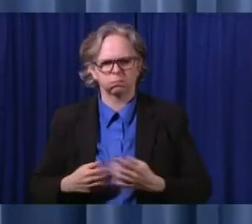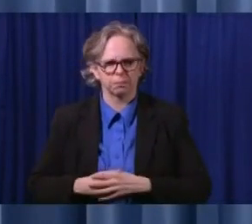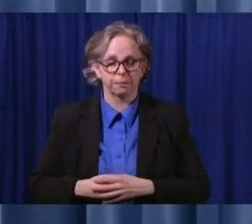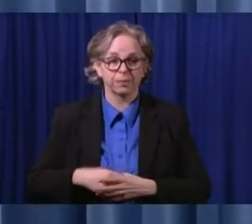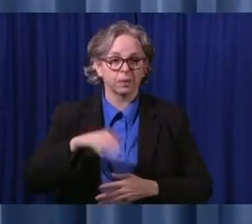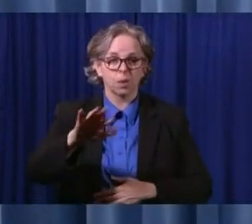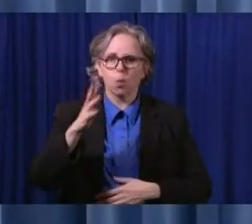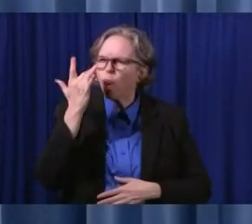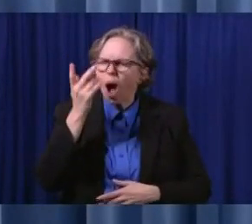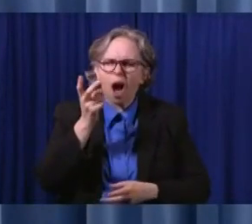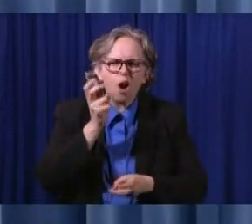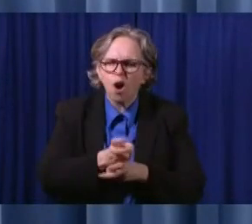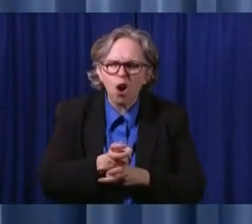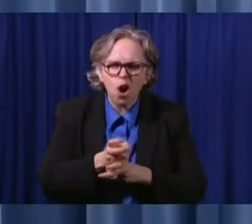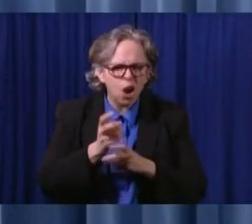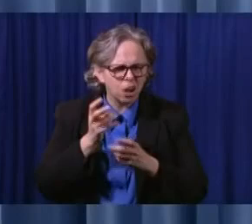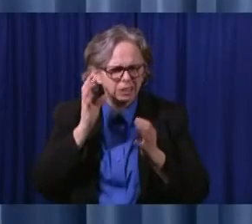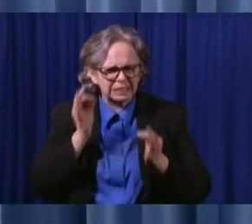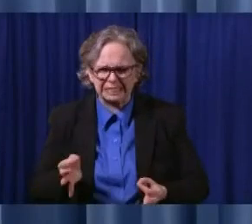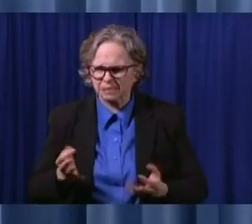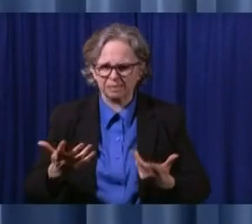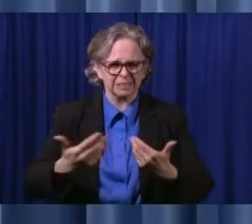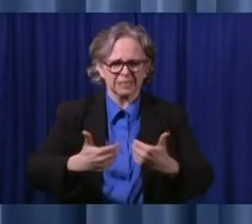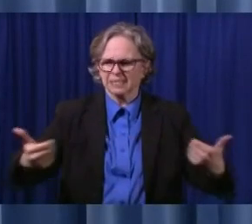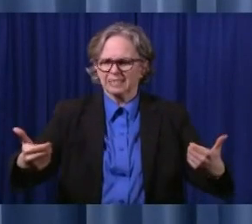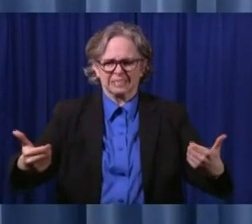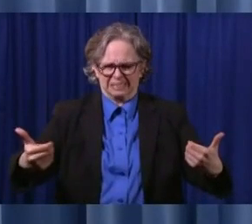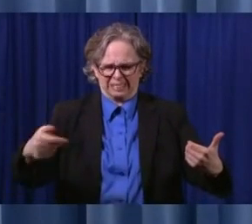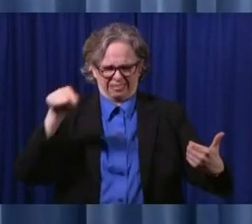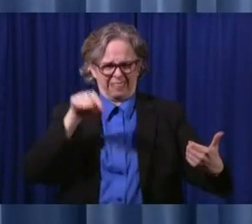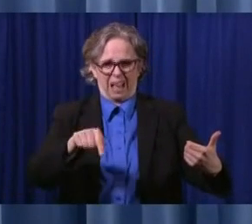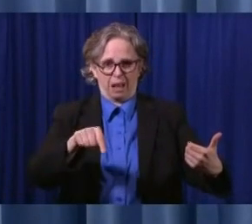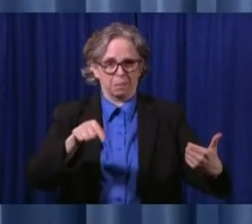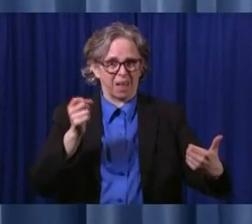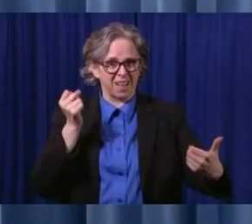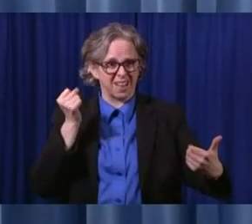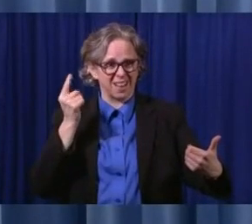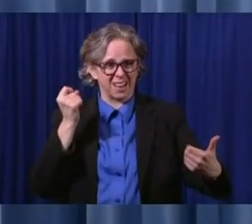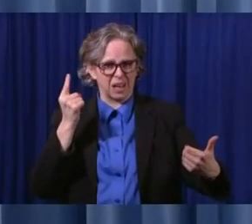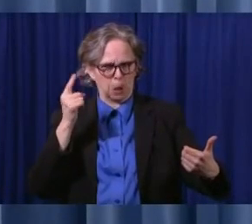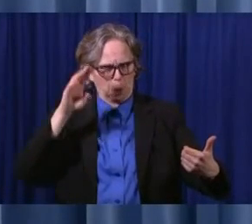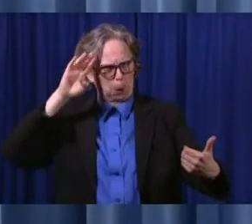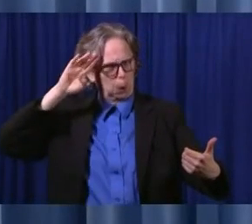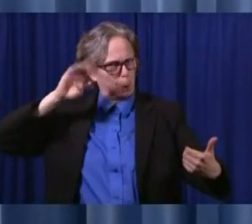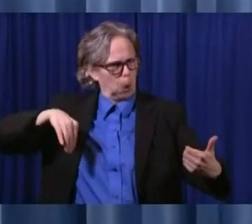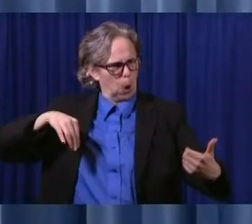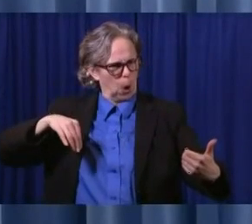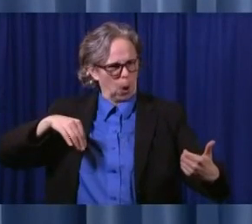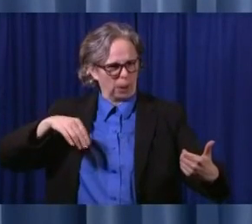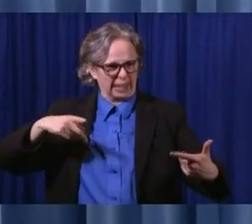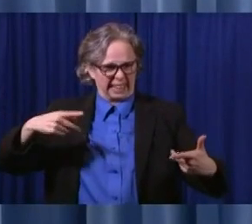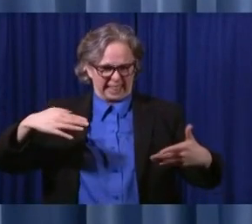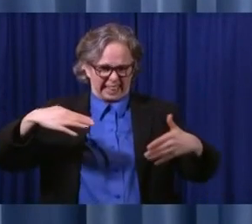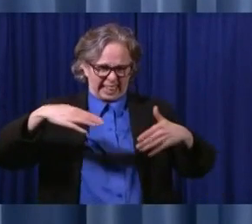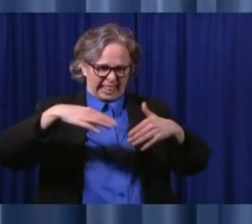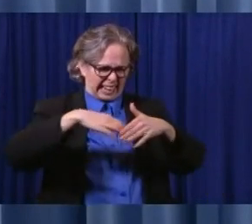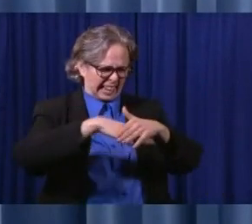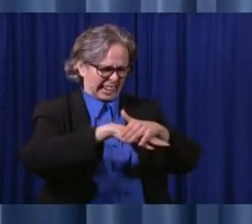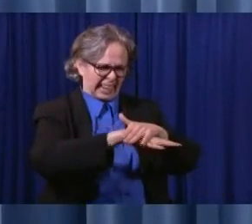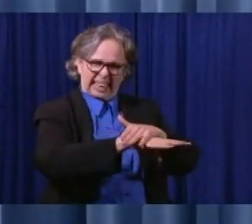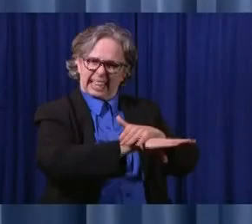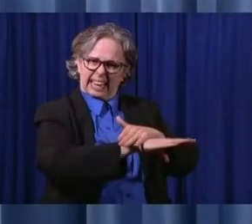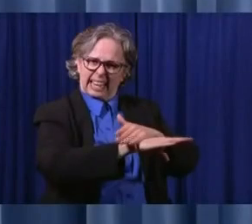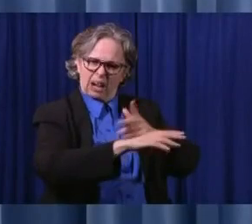problems connected with COVID getting into nursing homes. And we're trying to do absolutely everything we can to keep COVID out of the nursing homes.